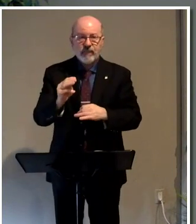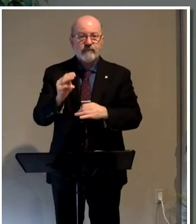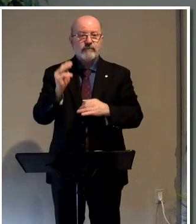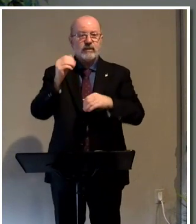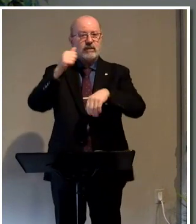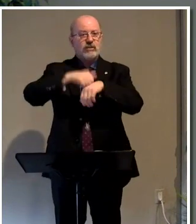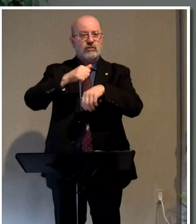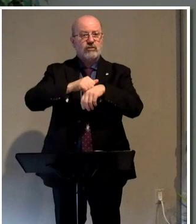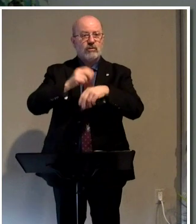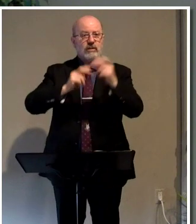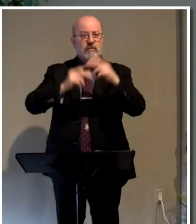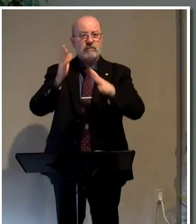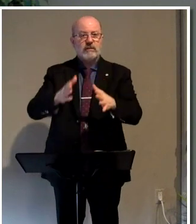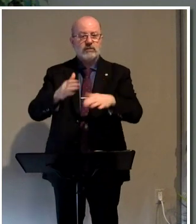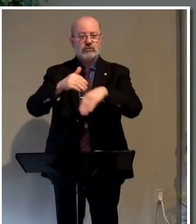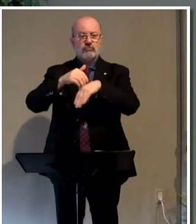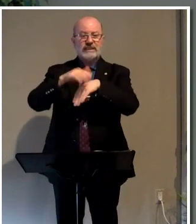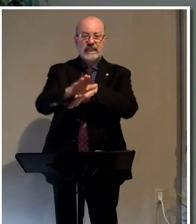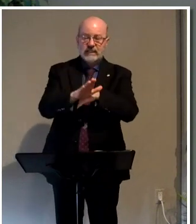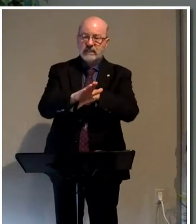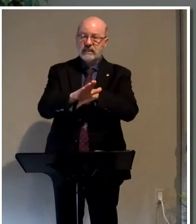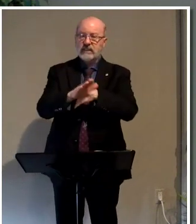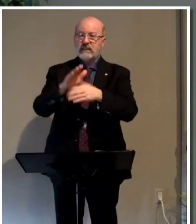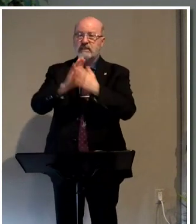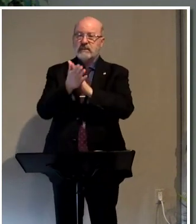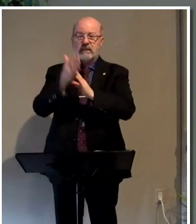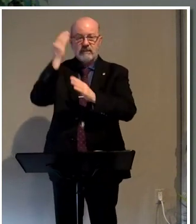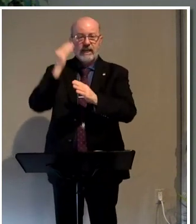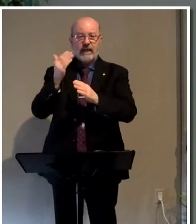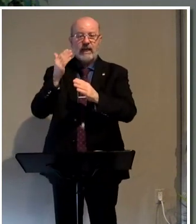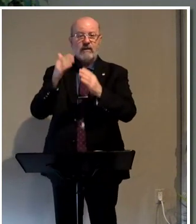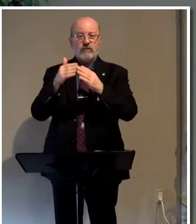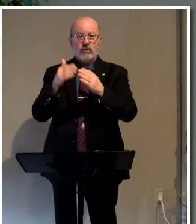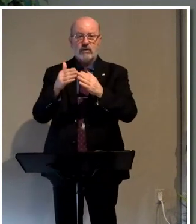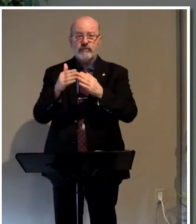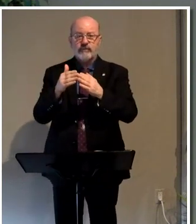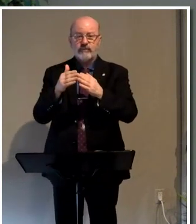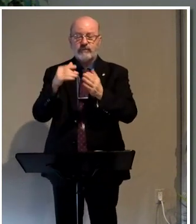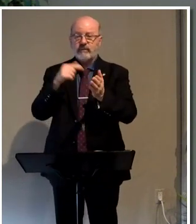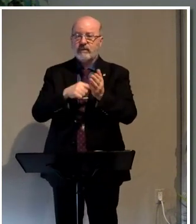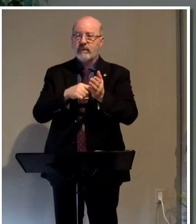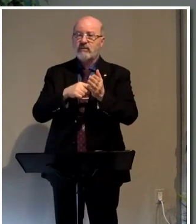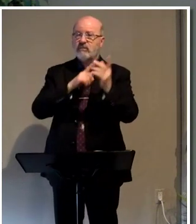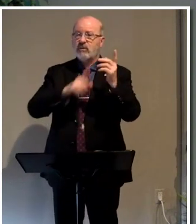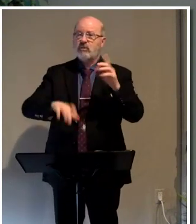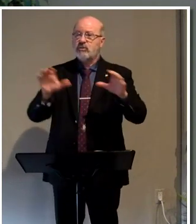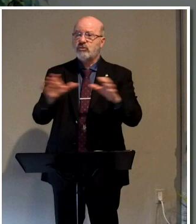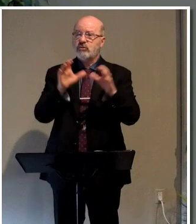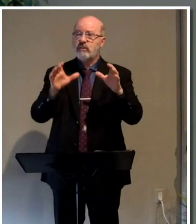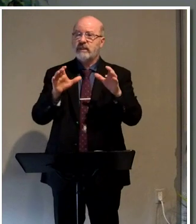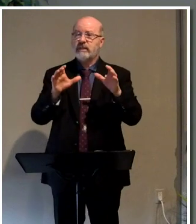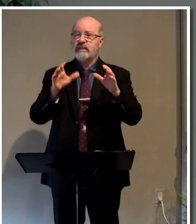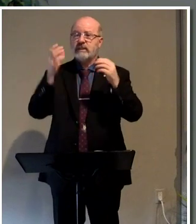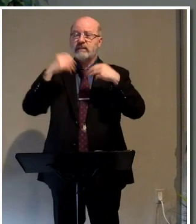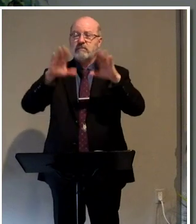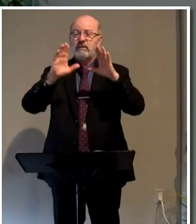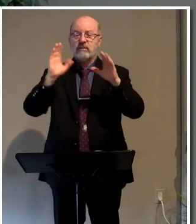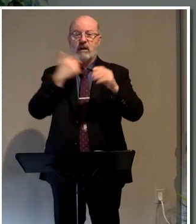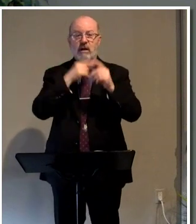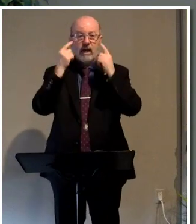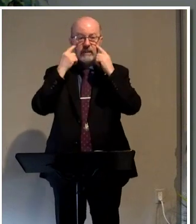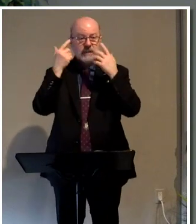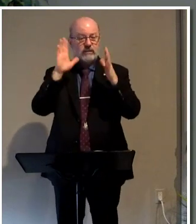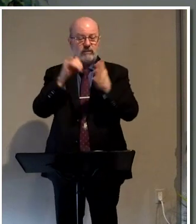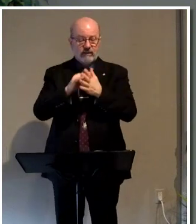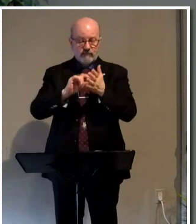stone which the builders rejected is become the head of the corner. This was the Lord's doing and is marvelous in our eyes. Did they not know